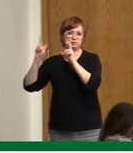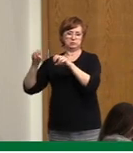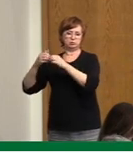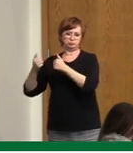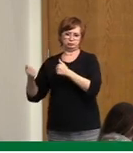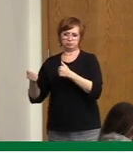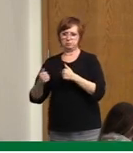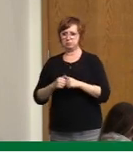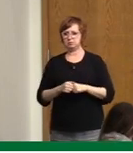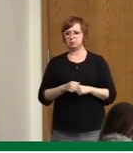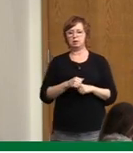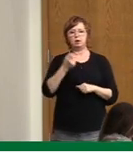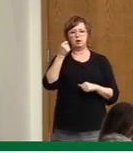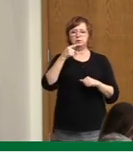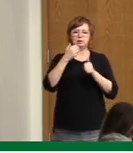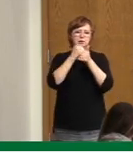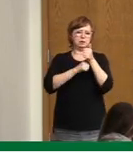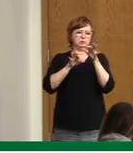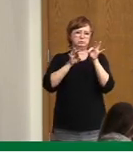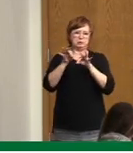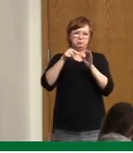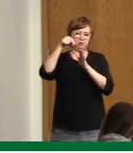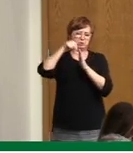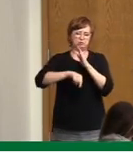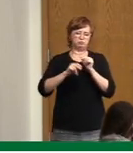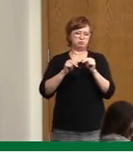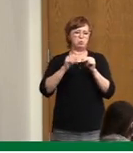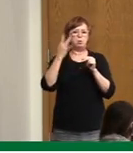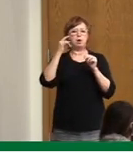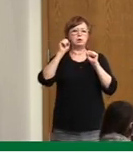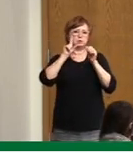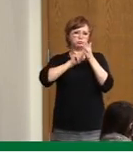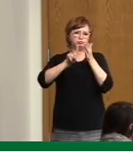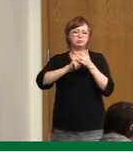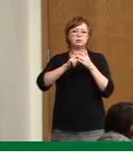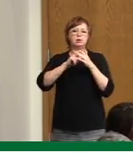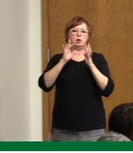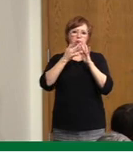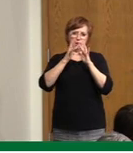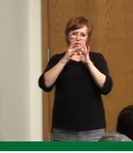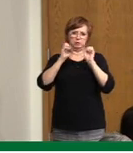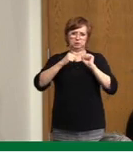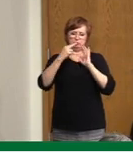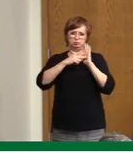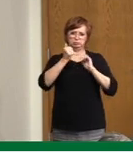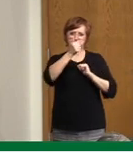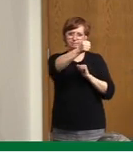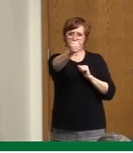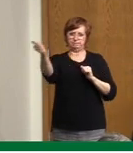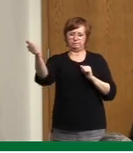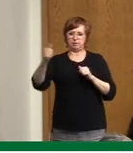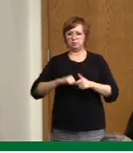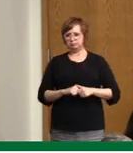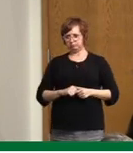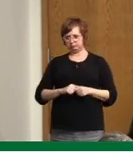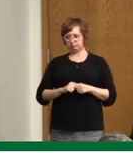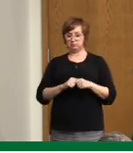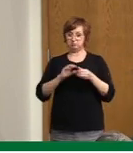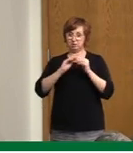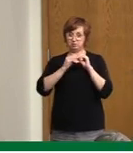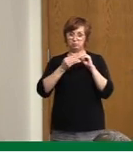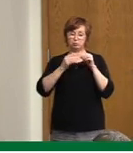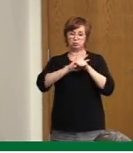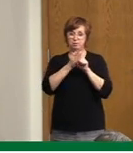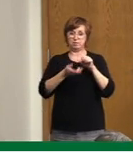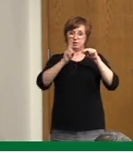slides. They're all going to be online. But, you know, we can see our case numbers are increasing. If you look at a comparison